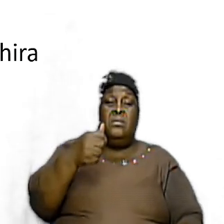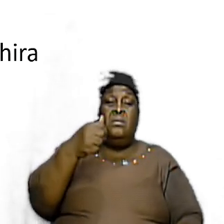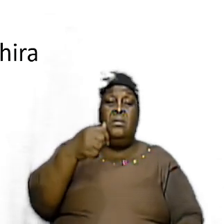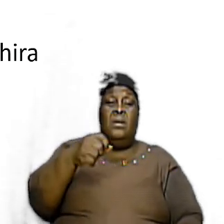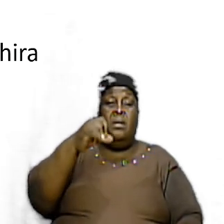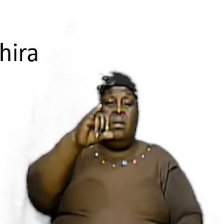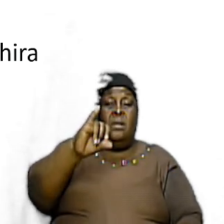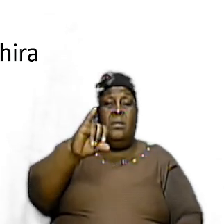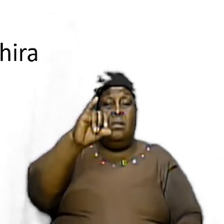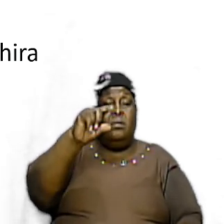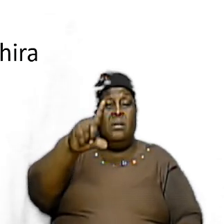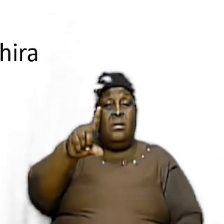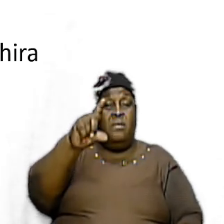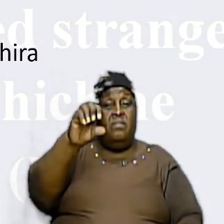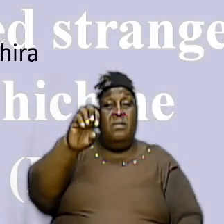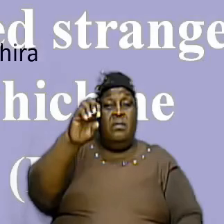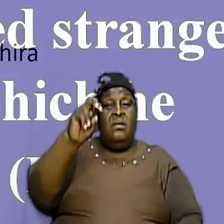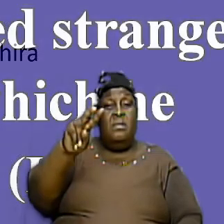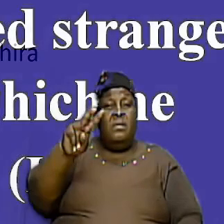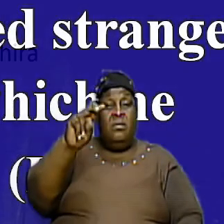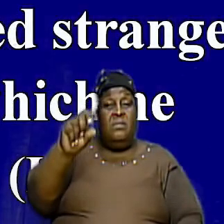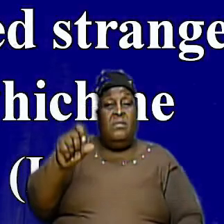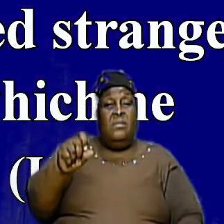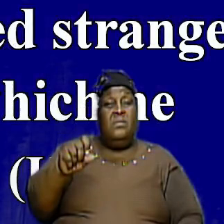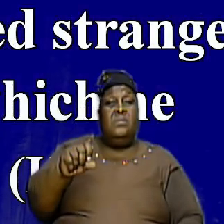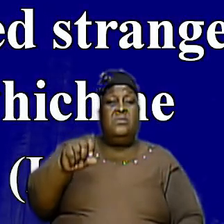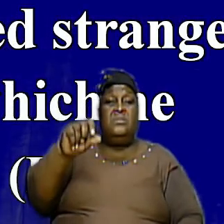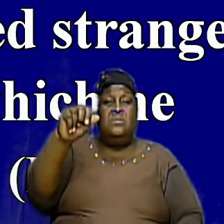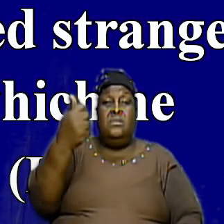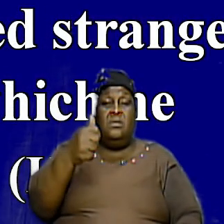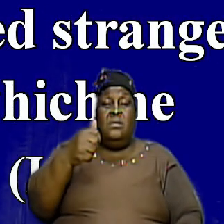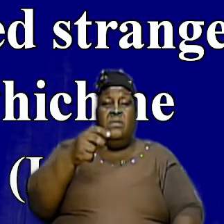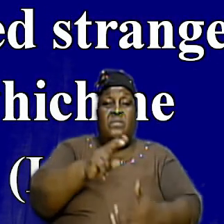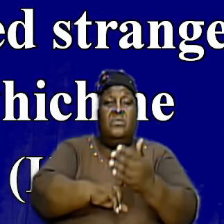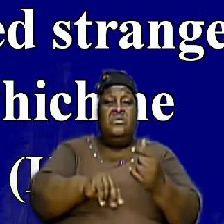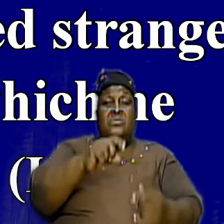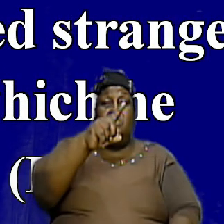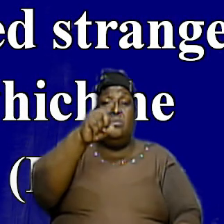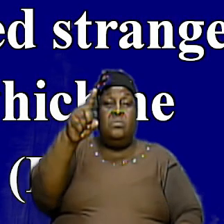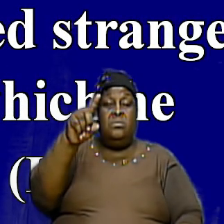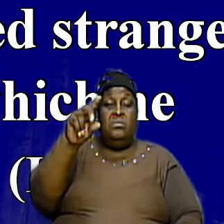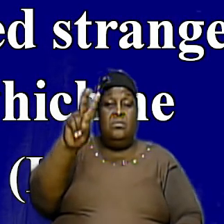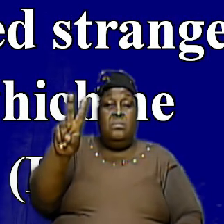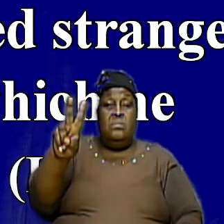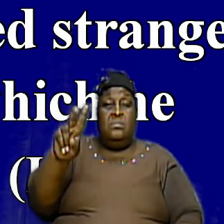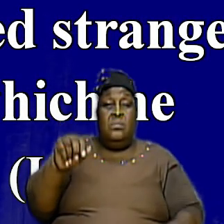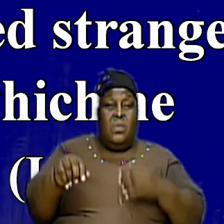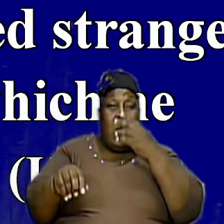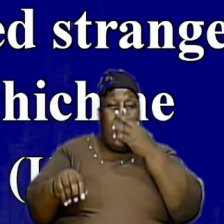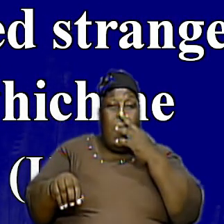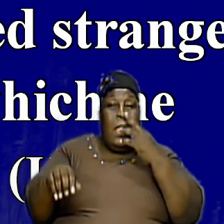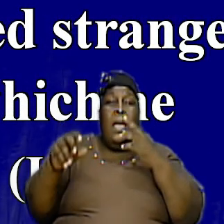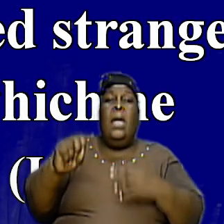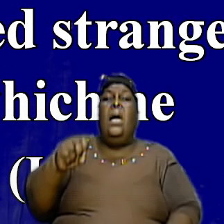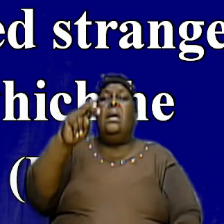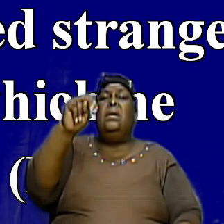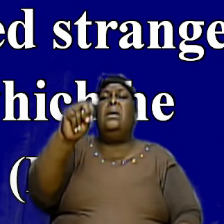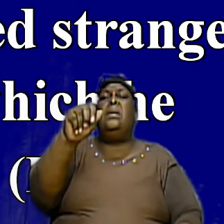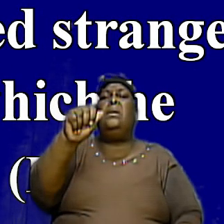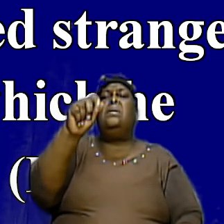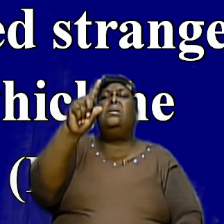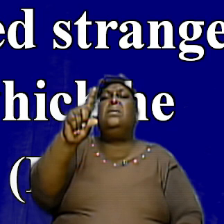10 verses 1 to 2 and I just want us to take a quick read and Nadab and